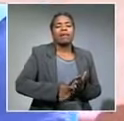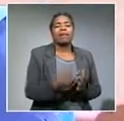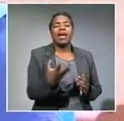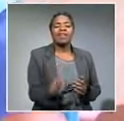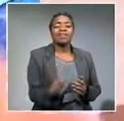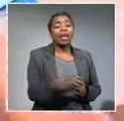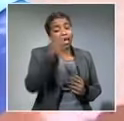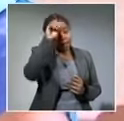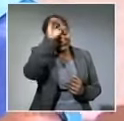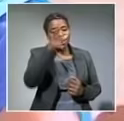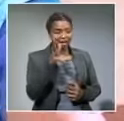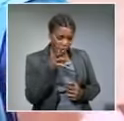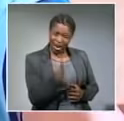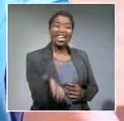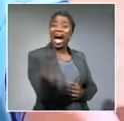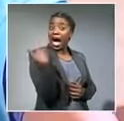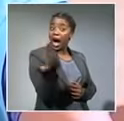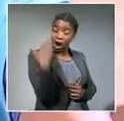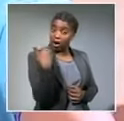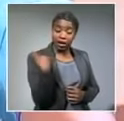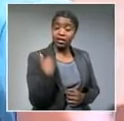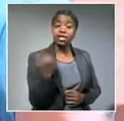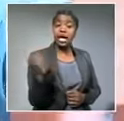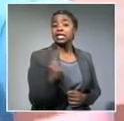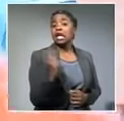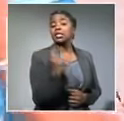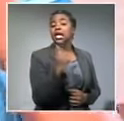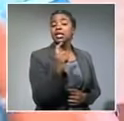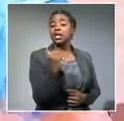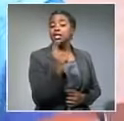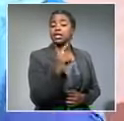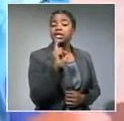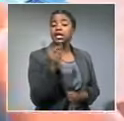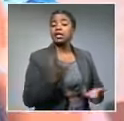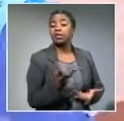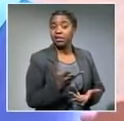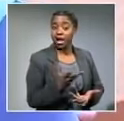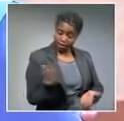in my name let's say its own the other did not want